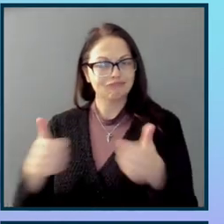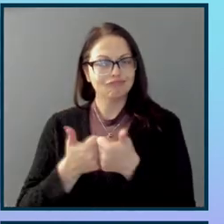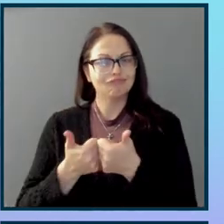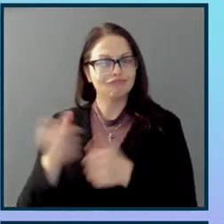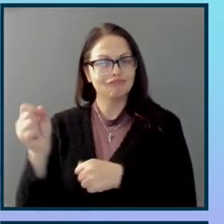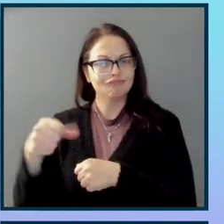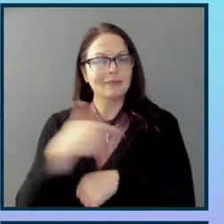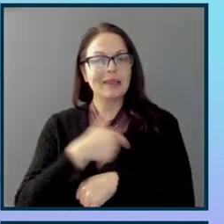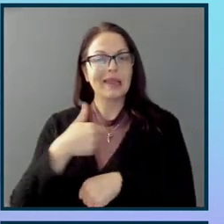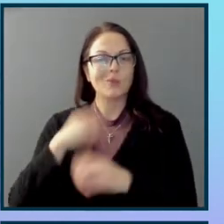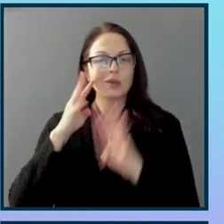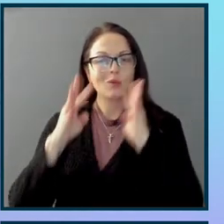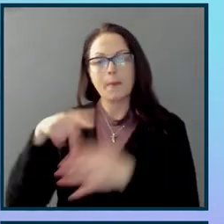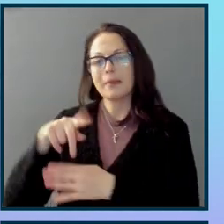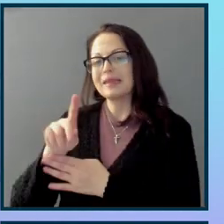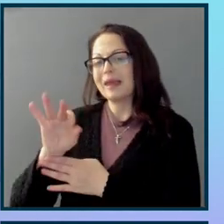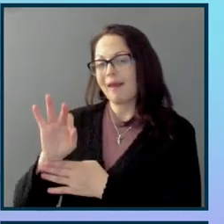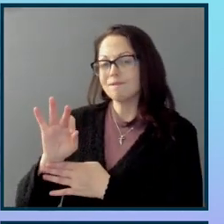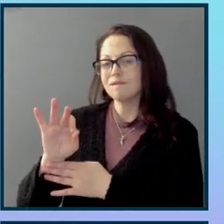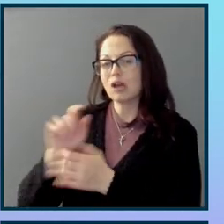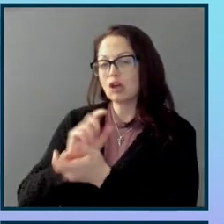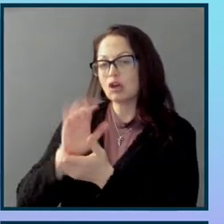PDF converter to HTML.